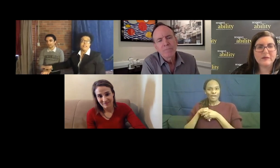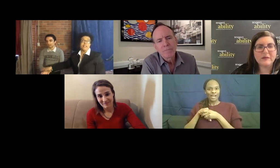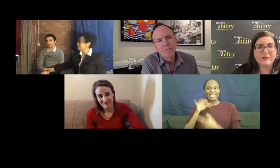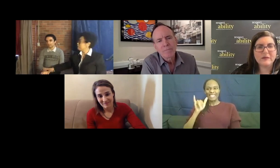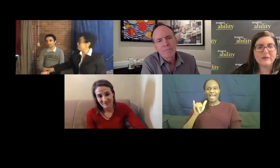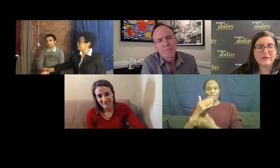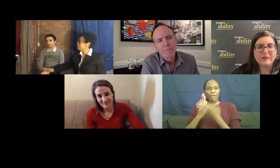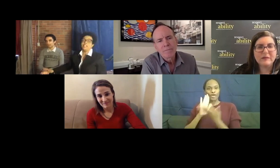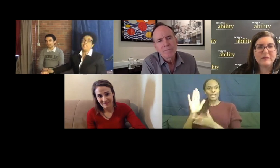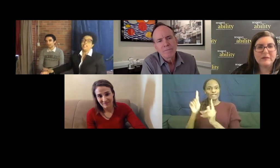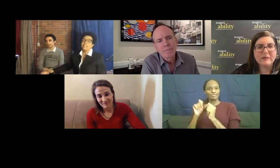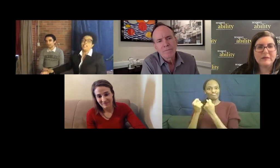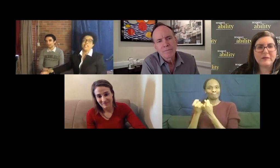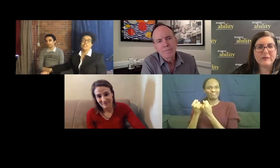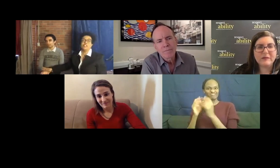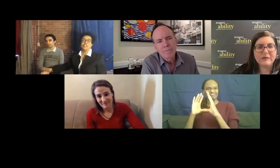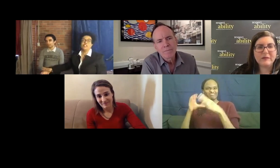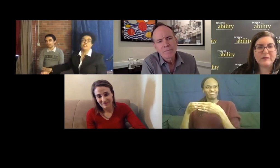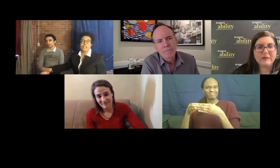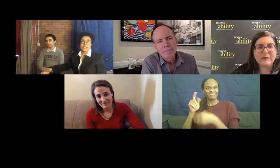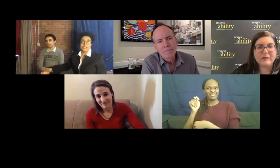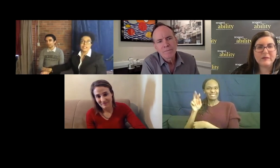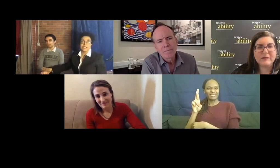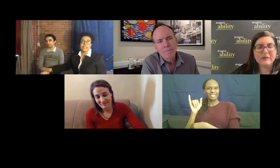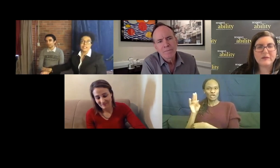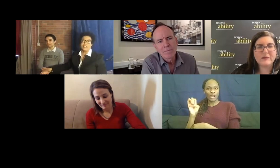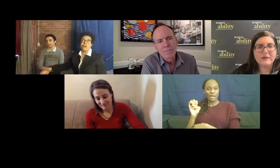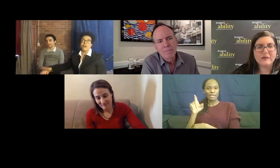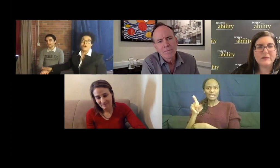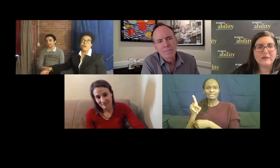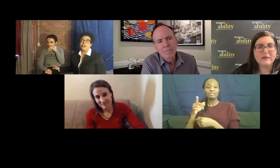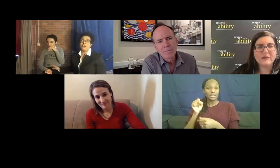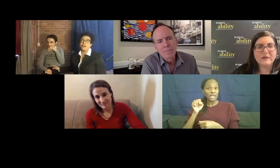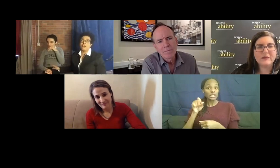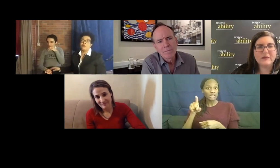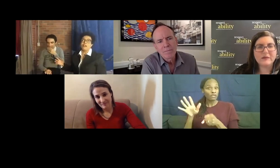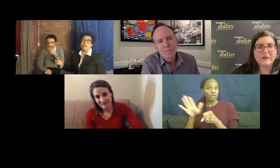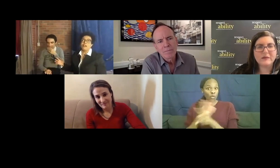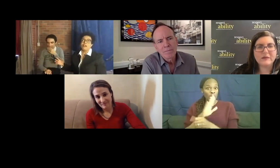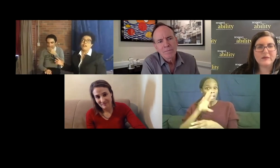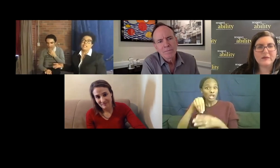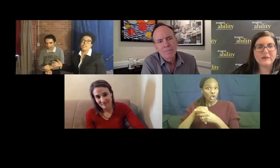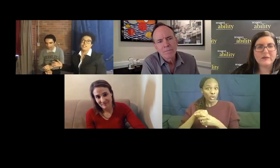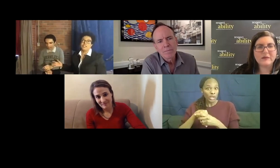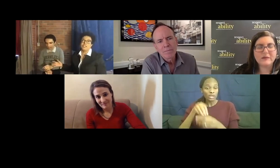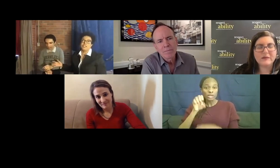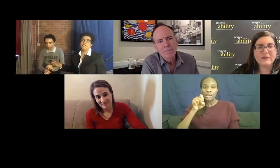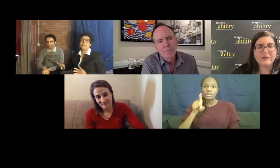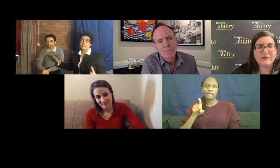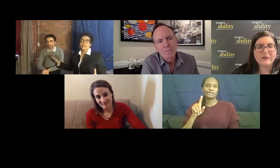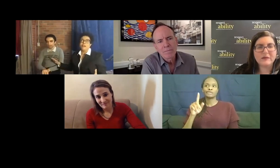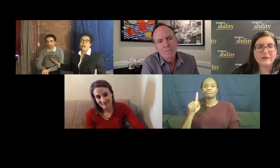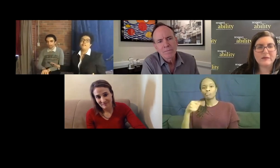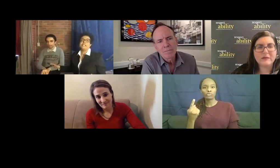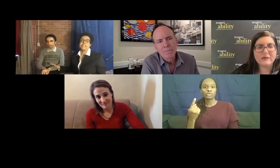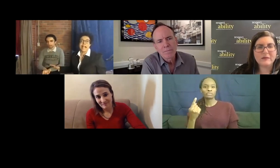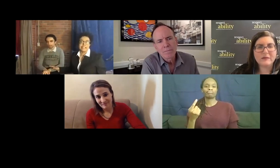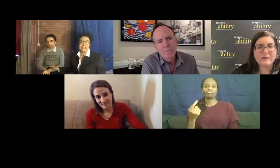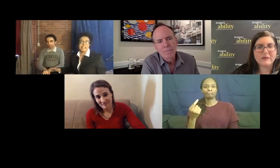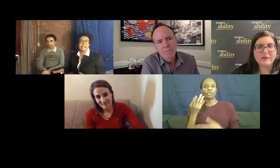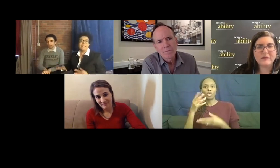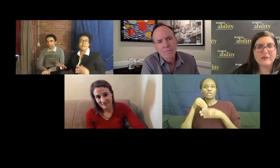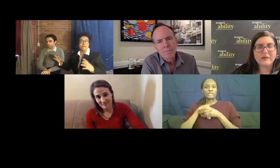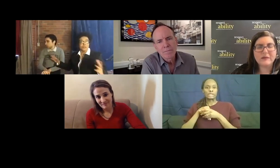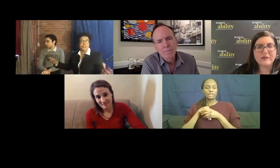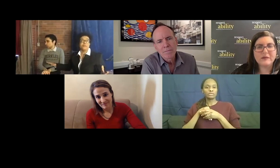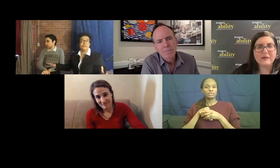And even though he's been fully included in, and he's always been the only autistic student in all of